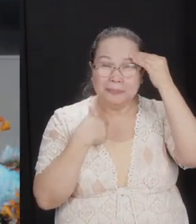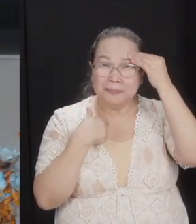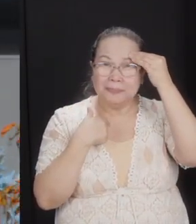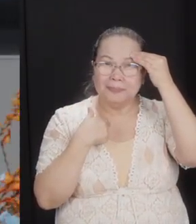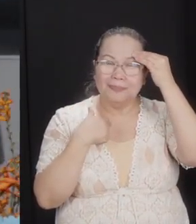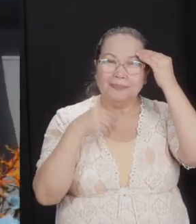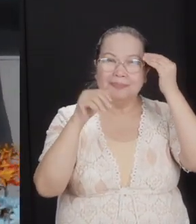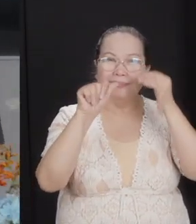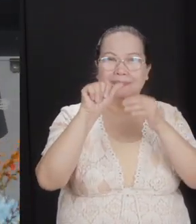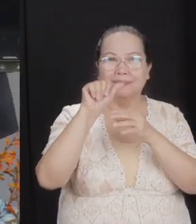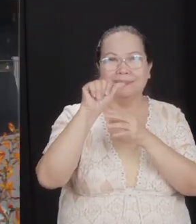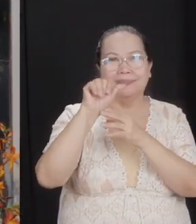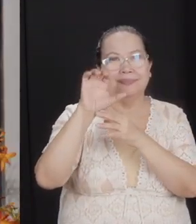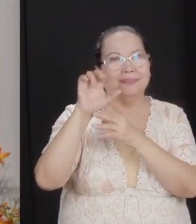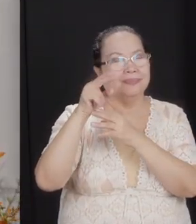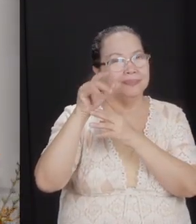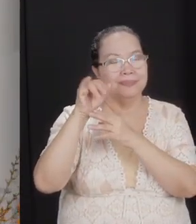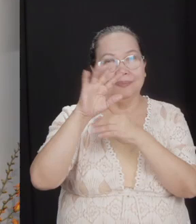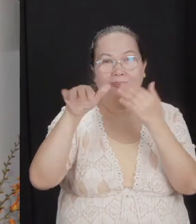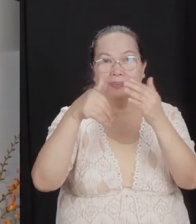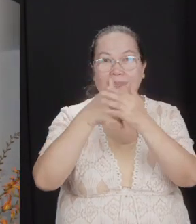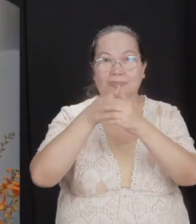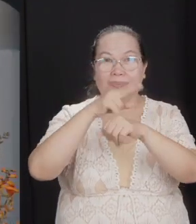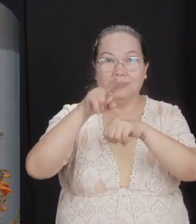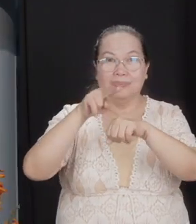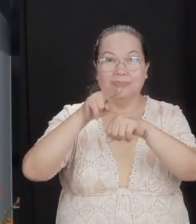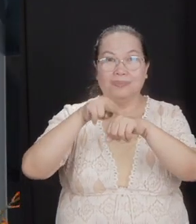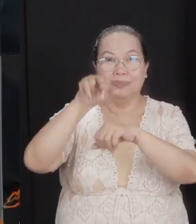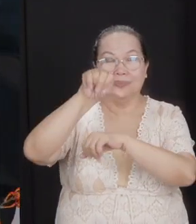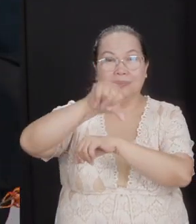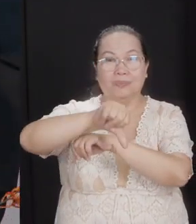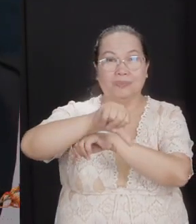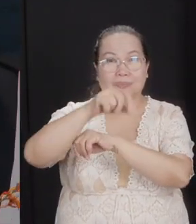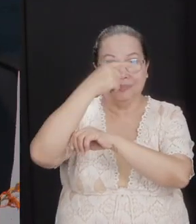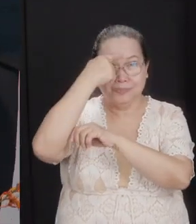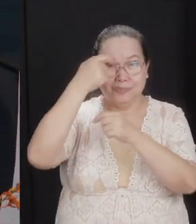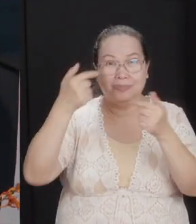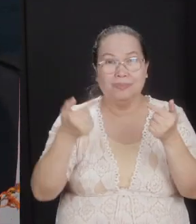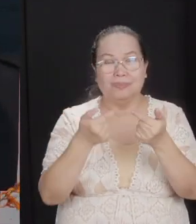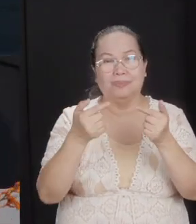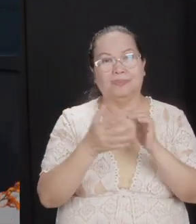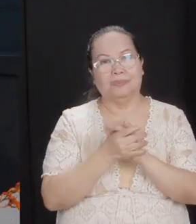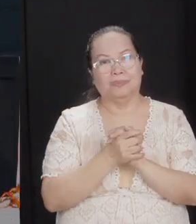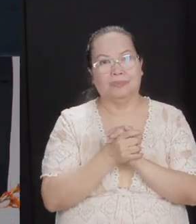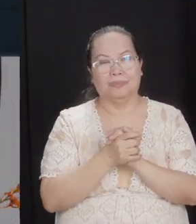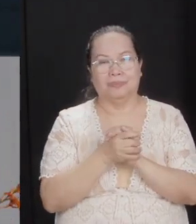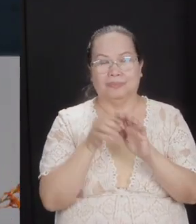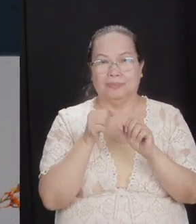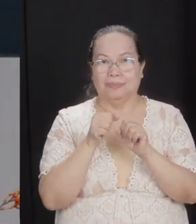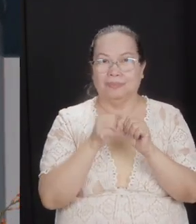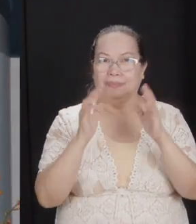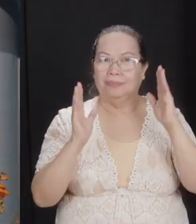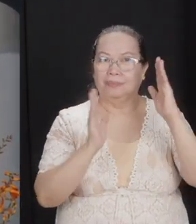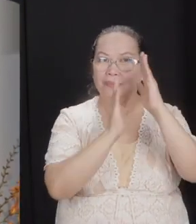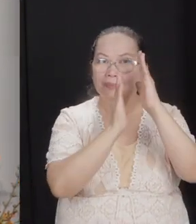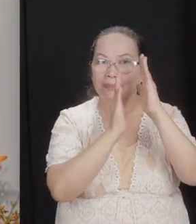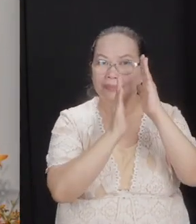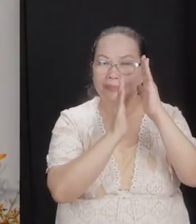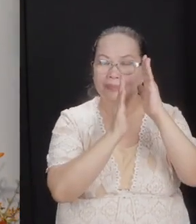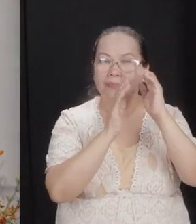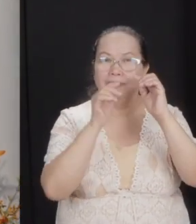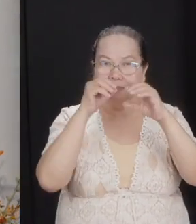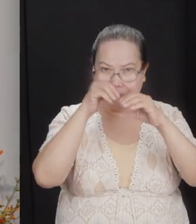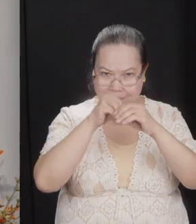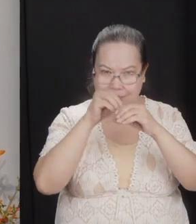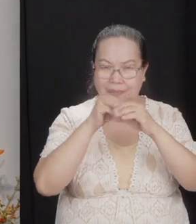of Achan when Achan caused the entire nation to be defeated? Have you forgotten this? So, confrontation. Done in